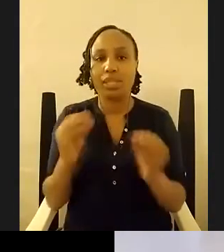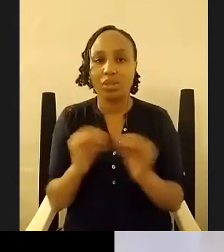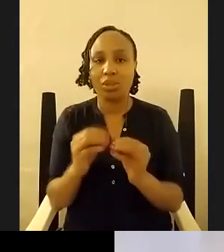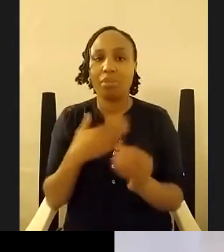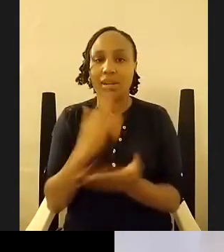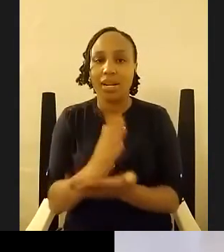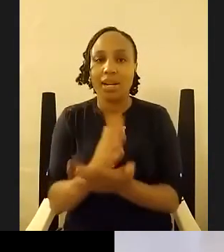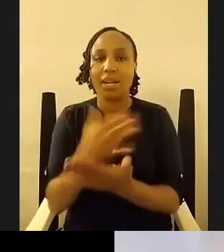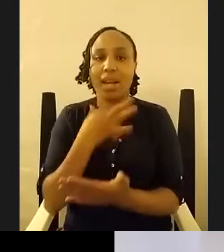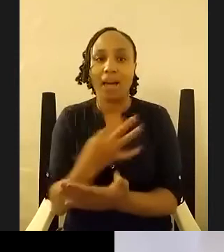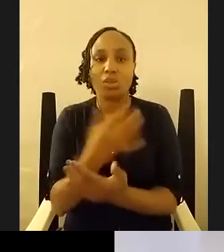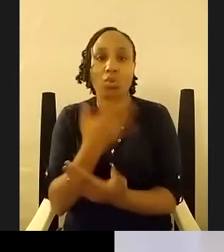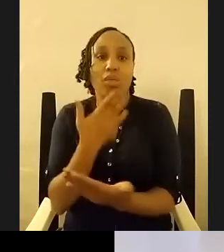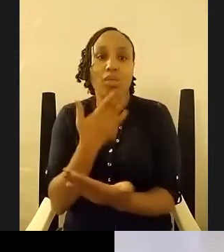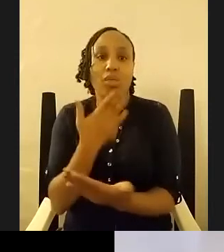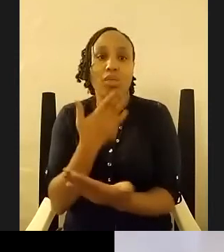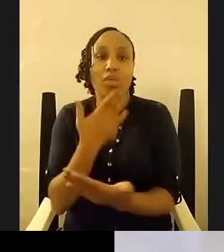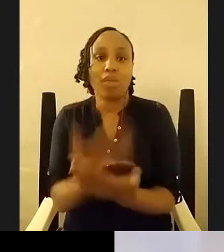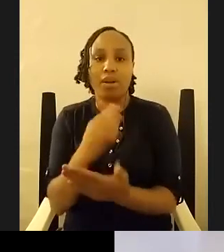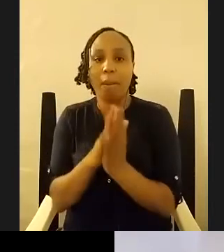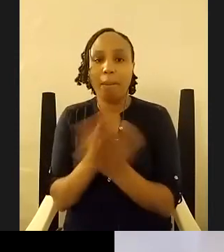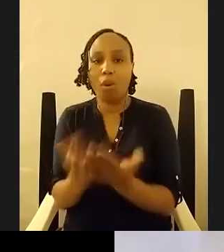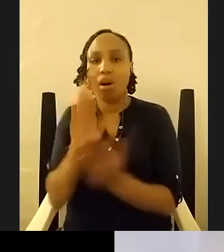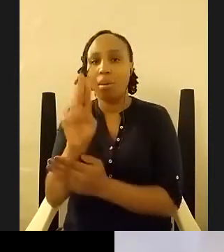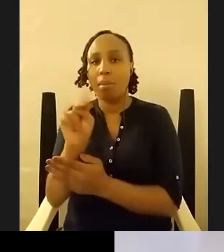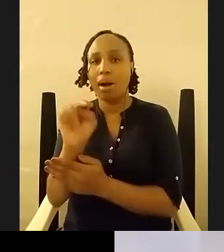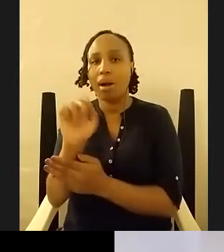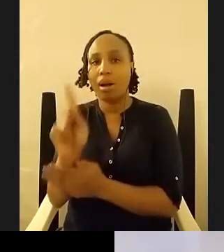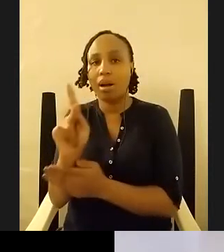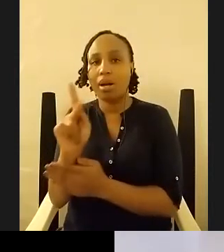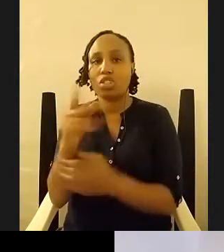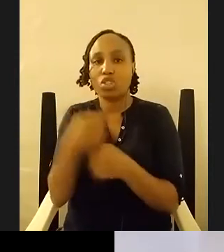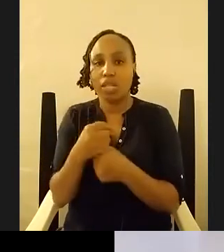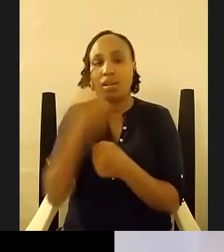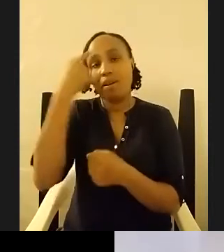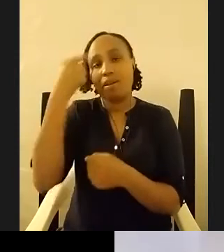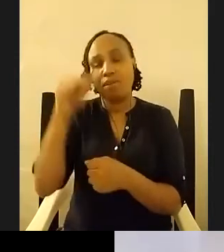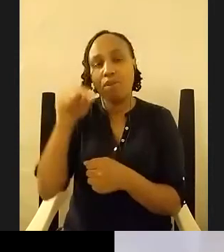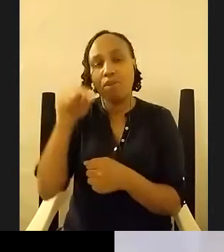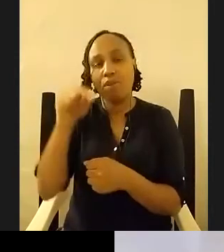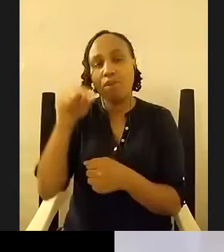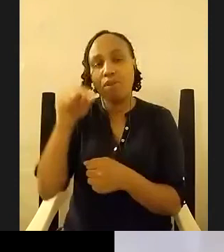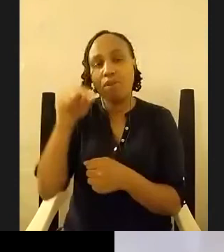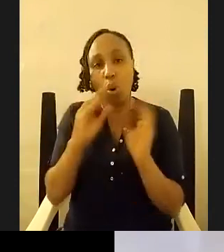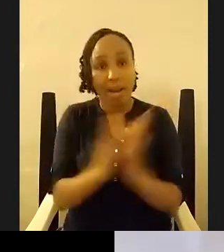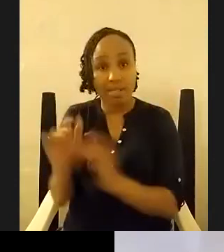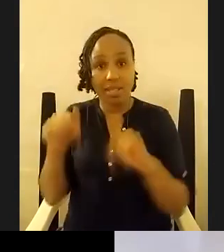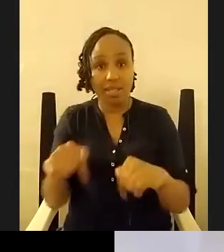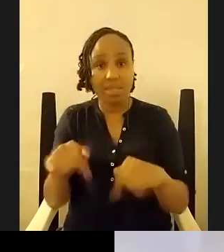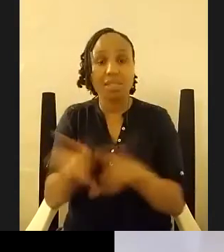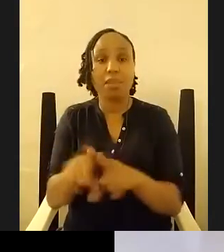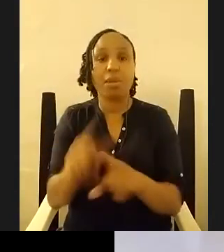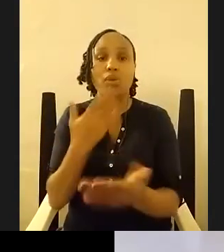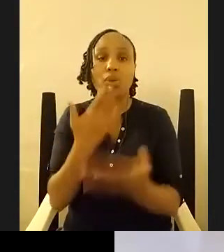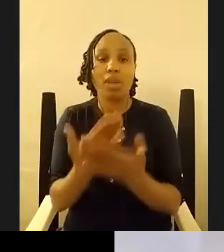bank the book bank trust for organizing this and you know i'd like to thank the people that made this event possible charger